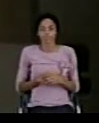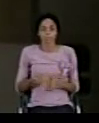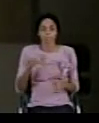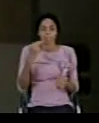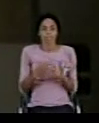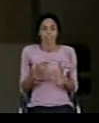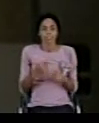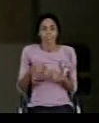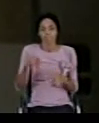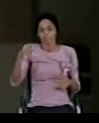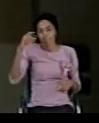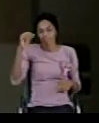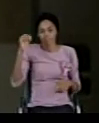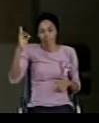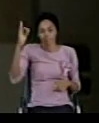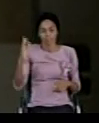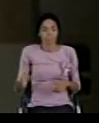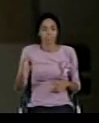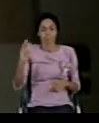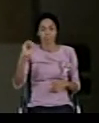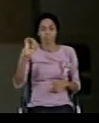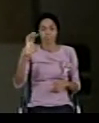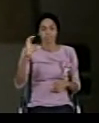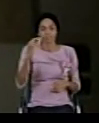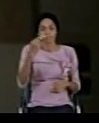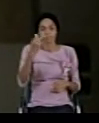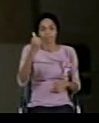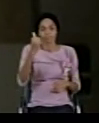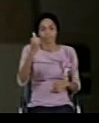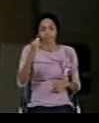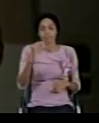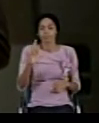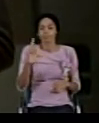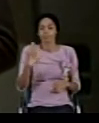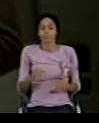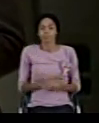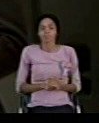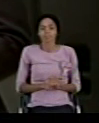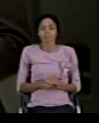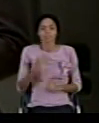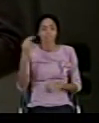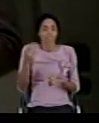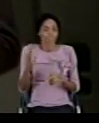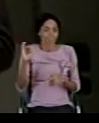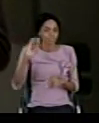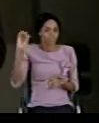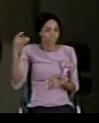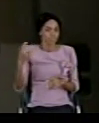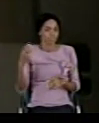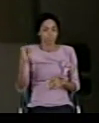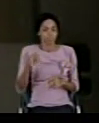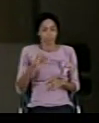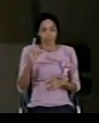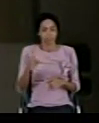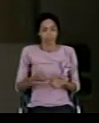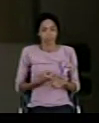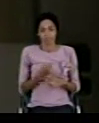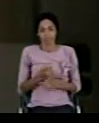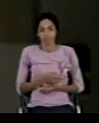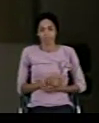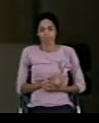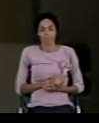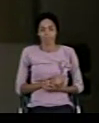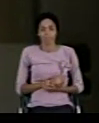My name is Pastor Michael Alonu. By the grace of God, I'm from Itirea Group of Districts, Ewe